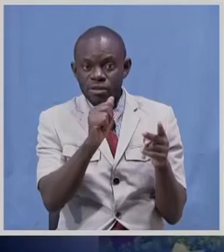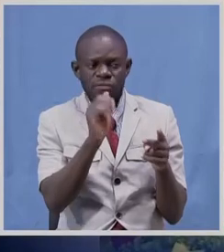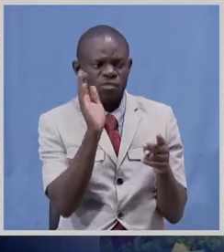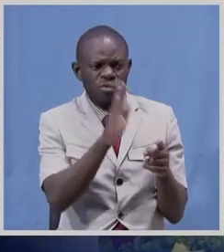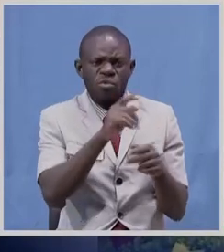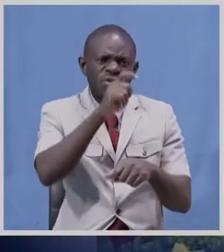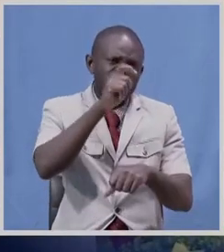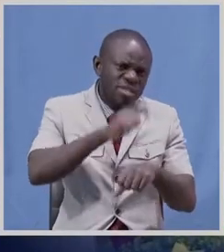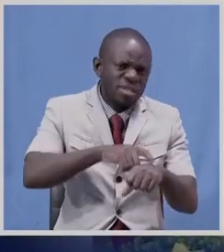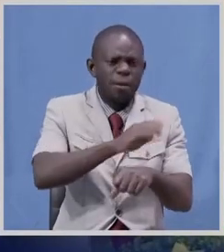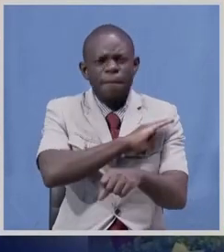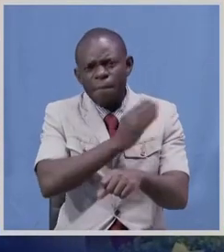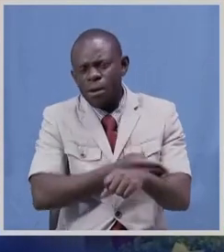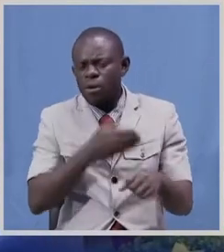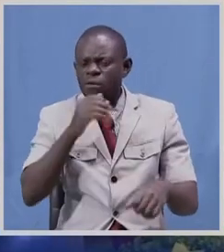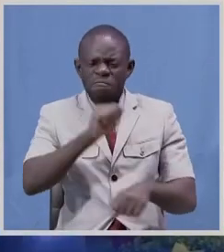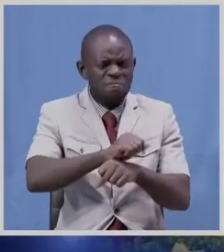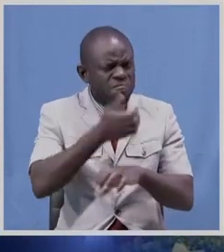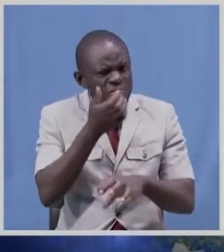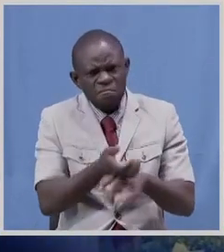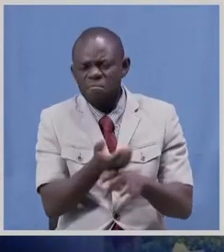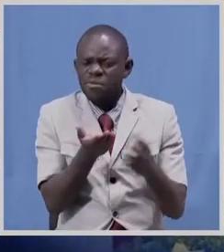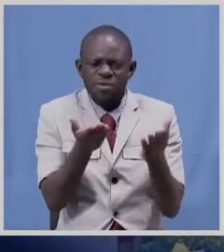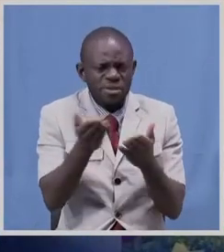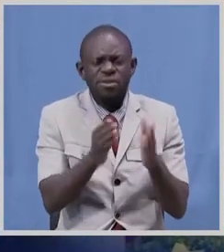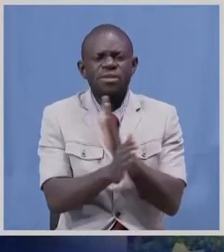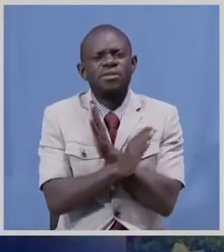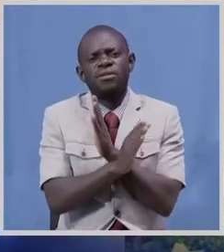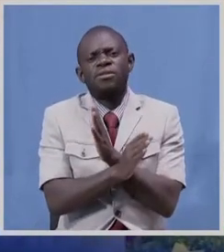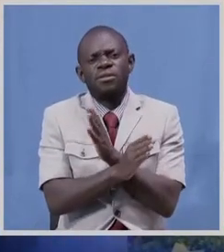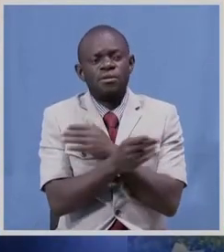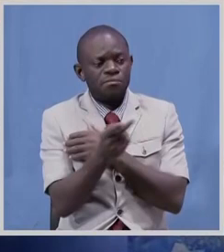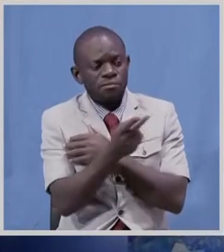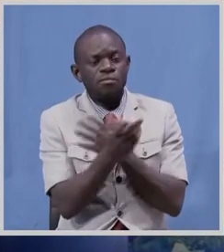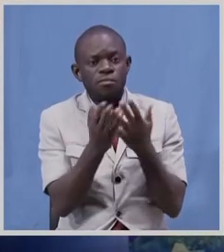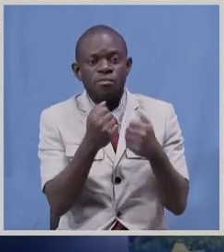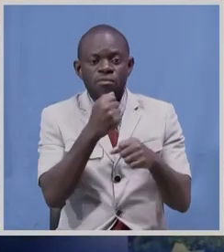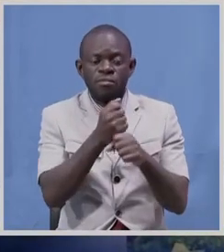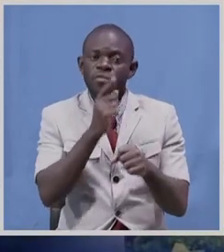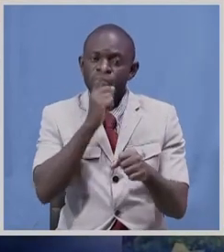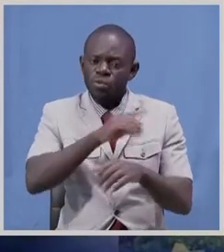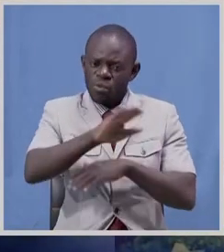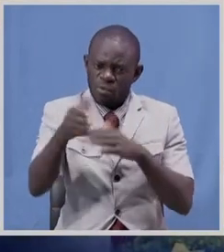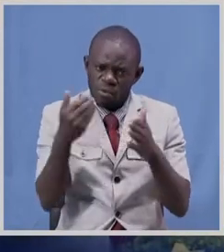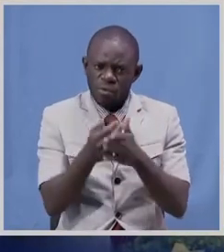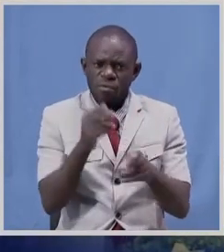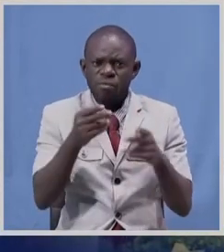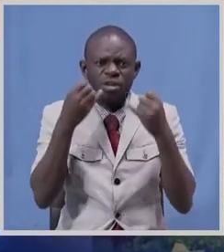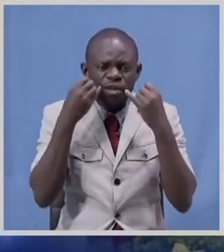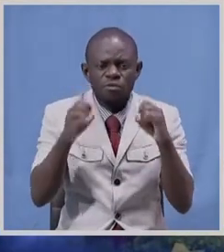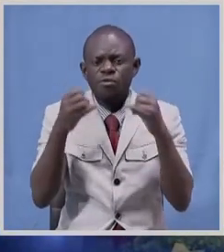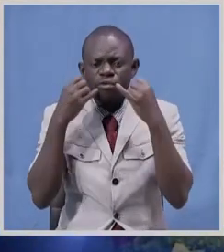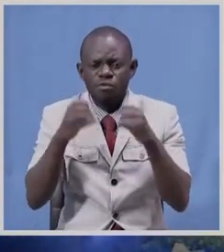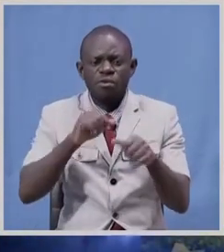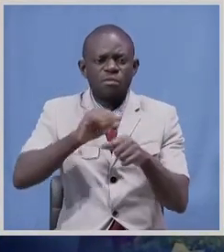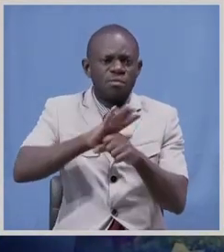time and energies to ensure that every citizen had access to information on covet 19 in